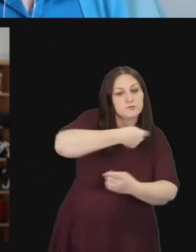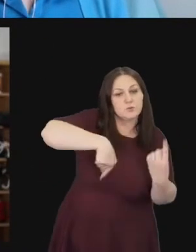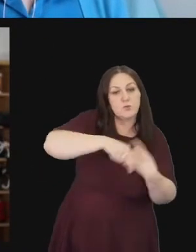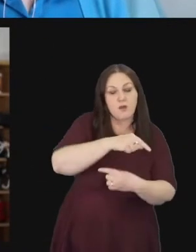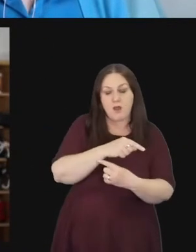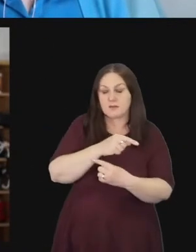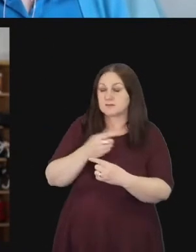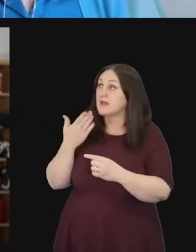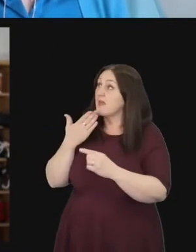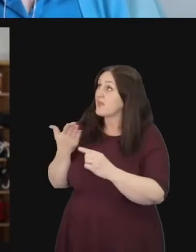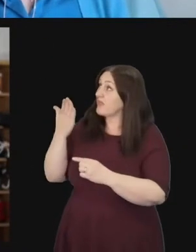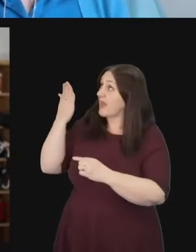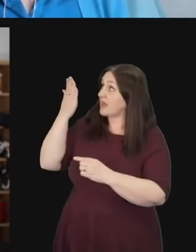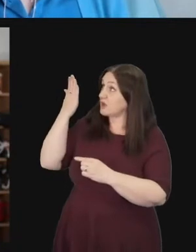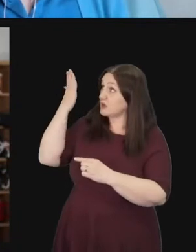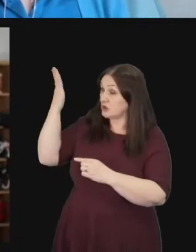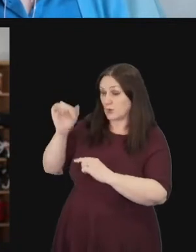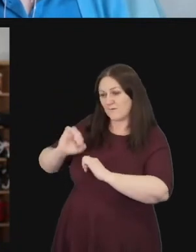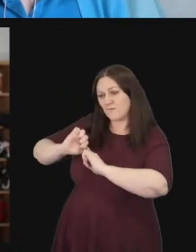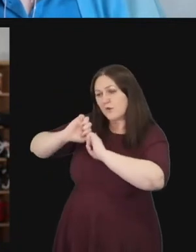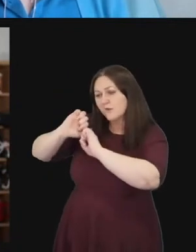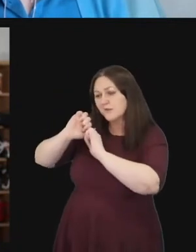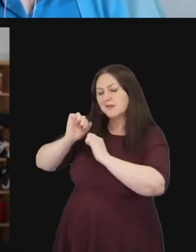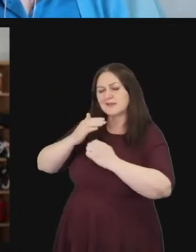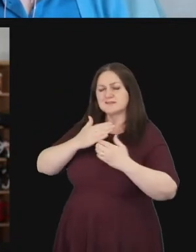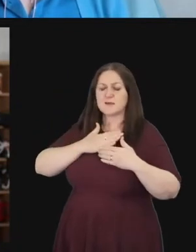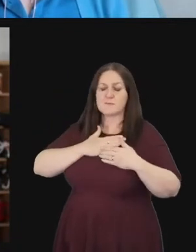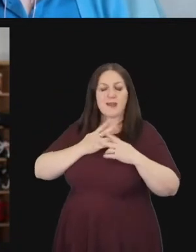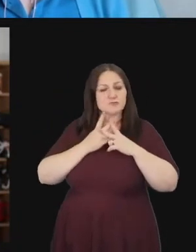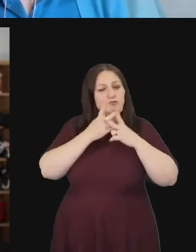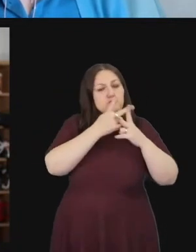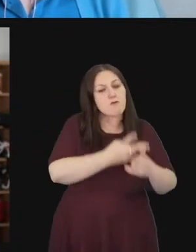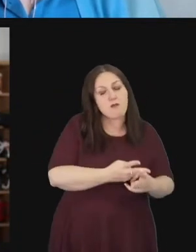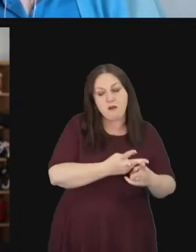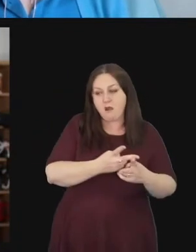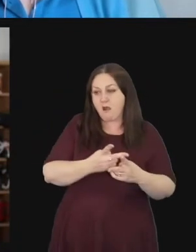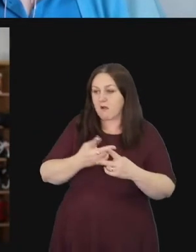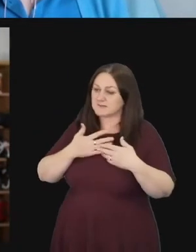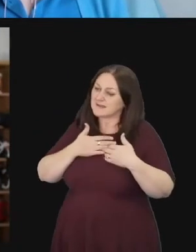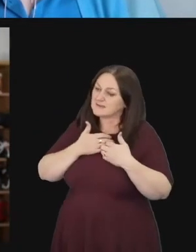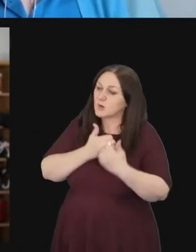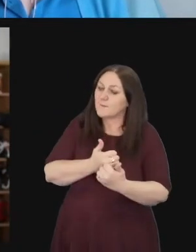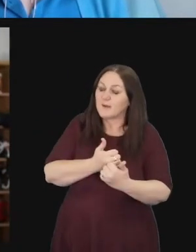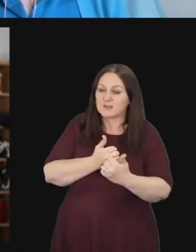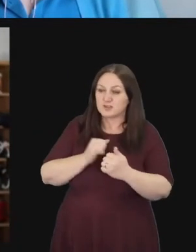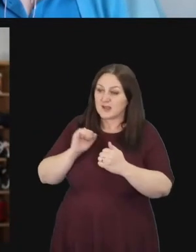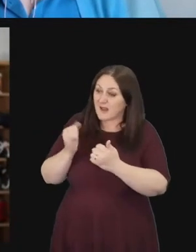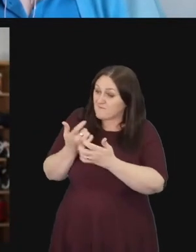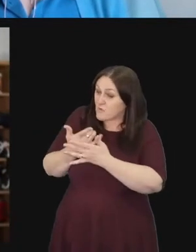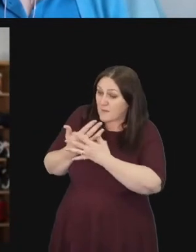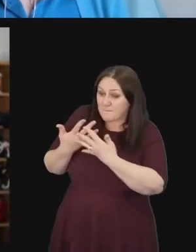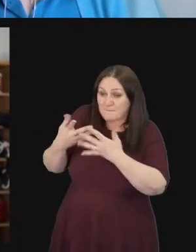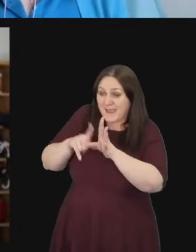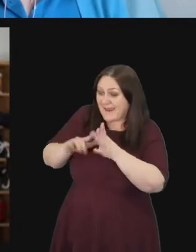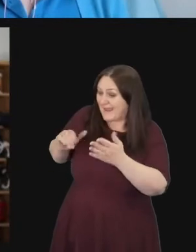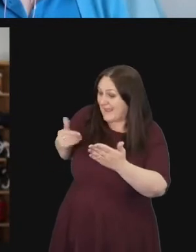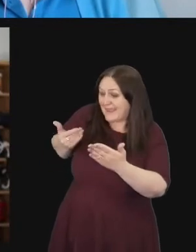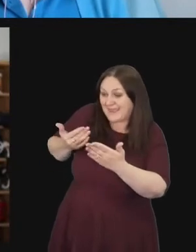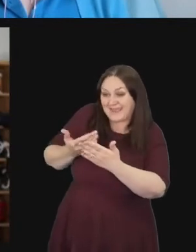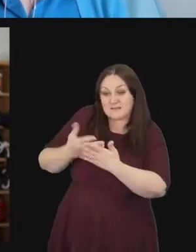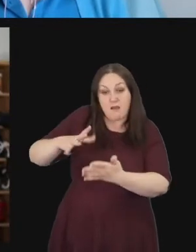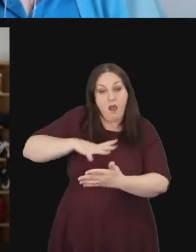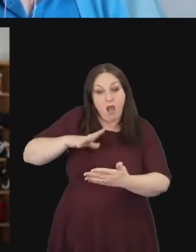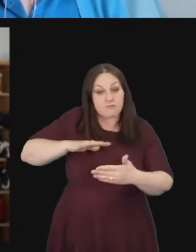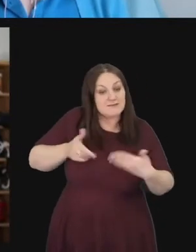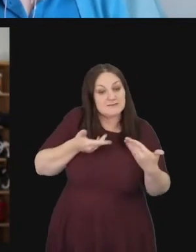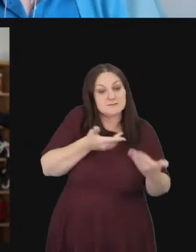for his pastoral heart, for his compassion and for the many years of service that he's already discharged. But now Father Lord this